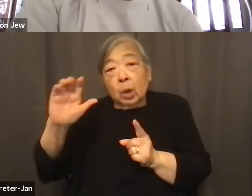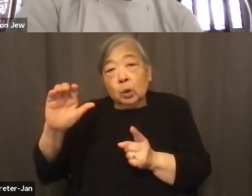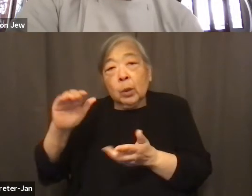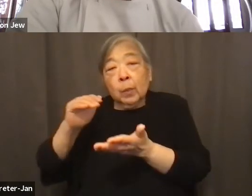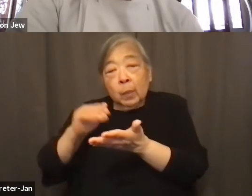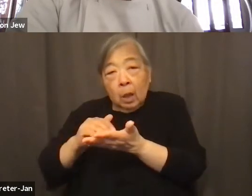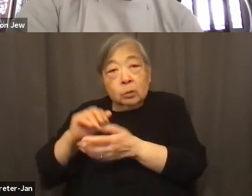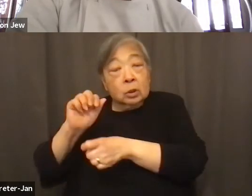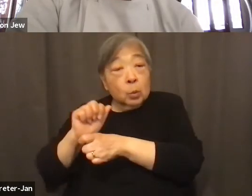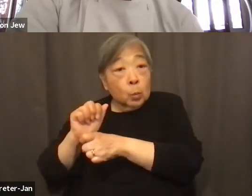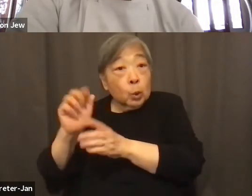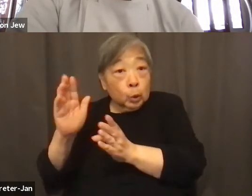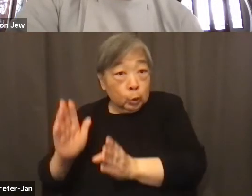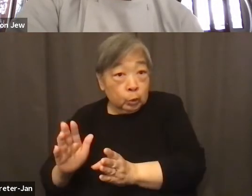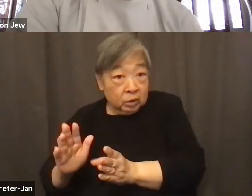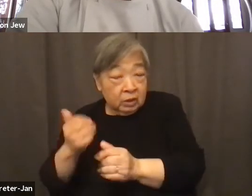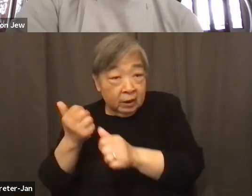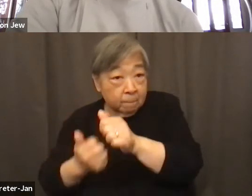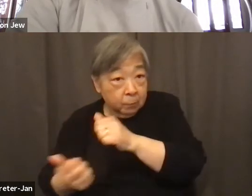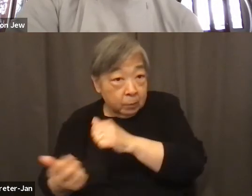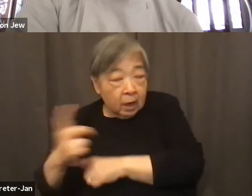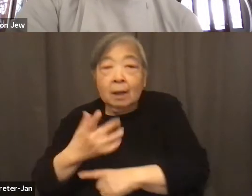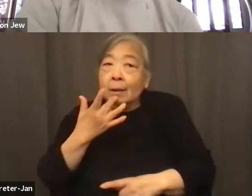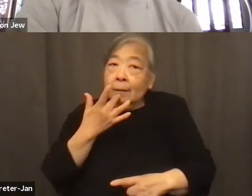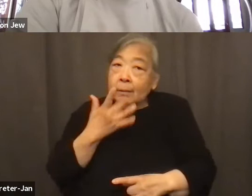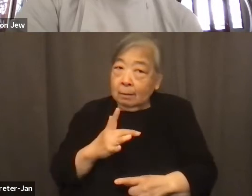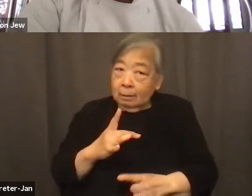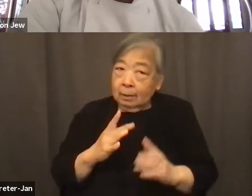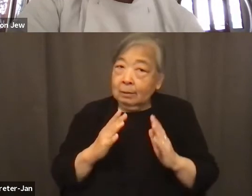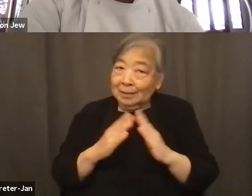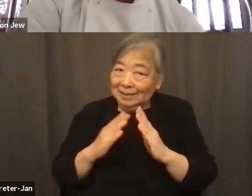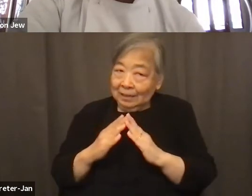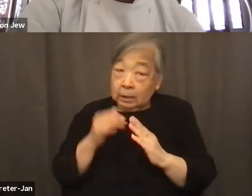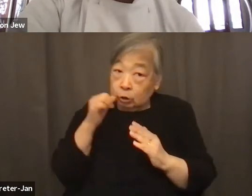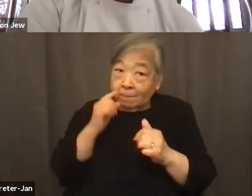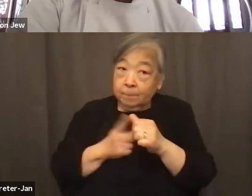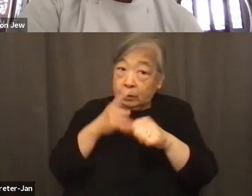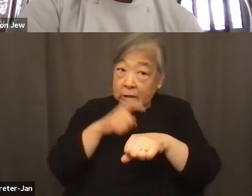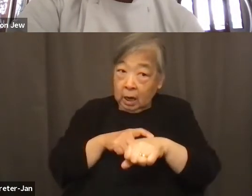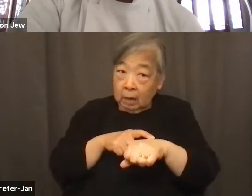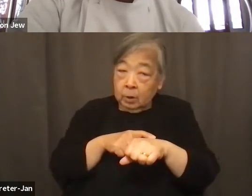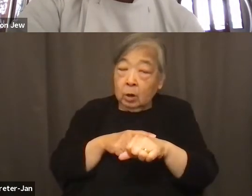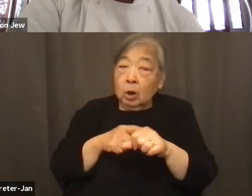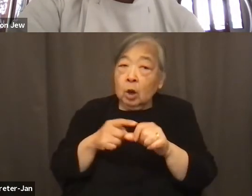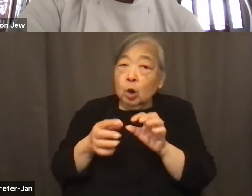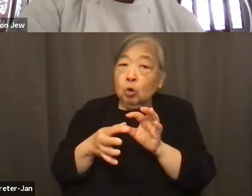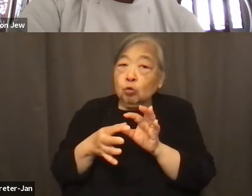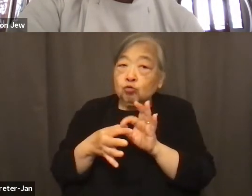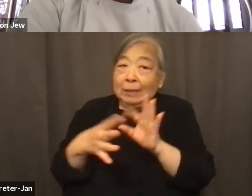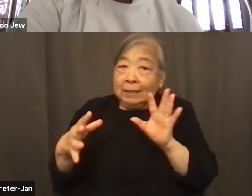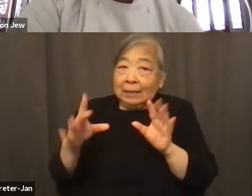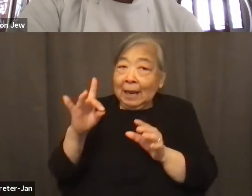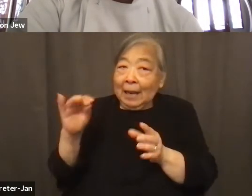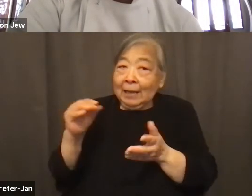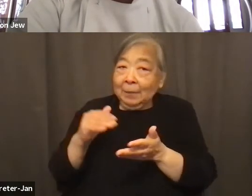on a daily basis. Luckily, the city finally yesterday for the first time released 80,000 workers to come back to